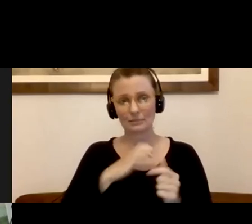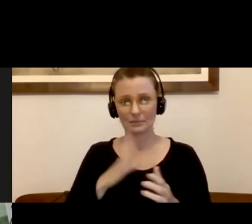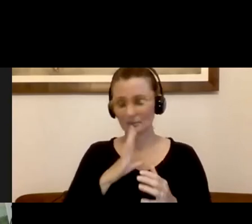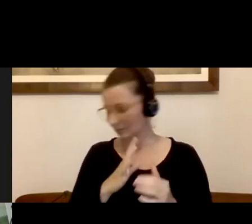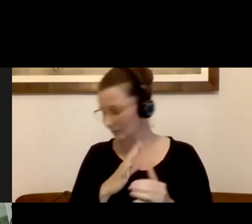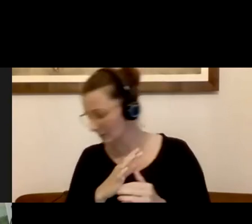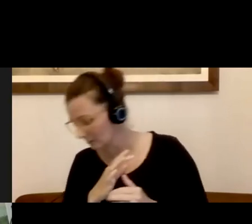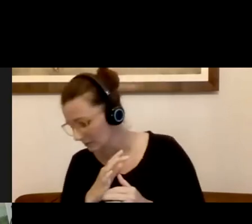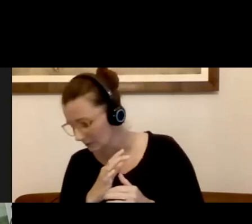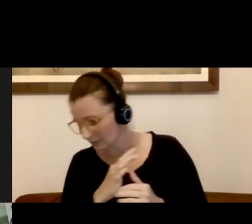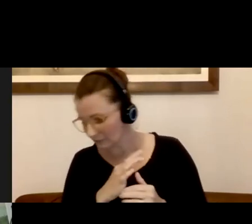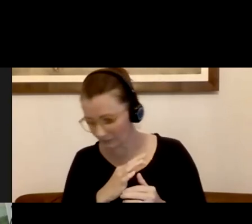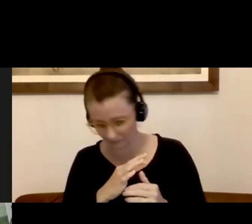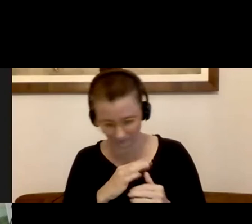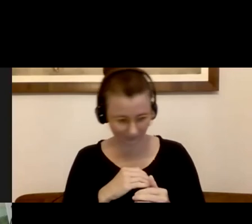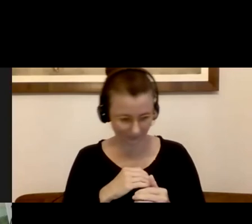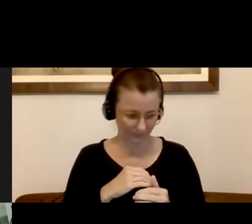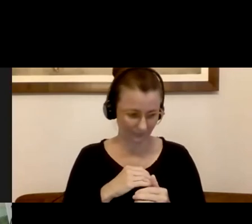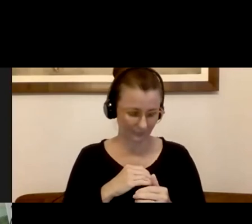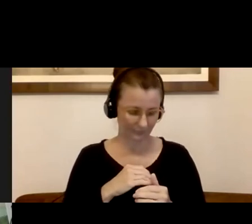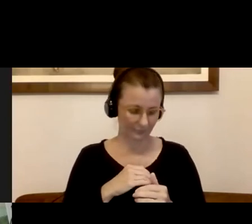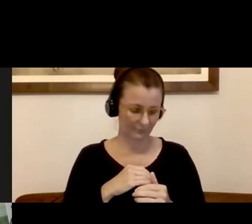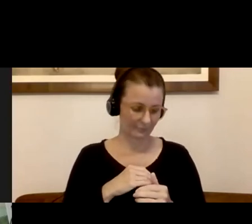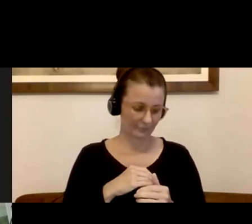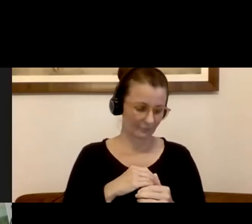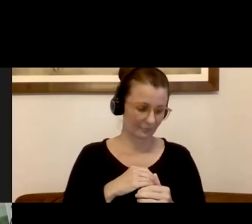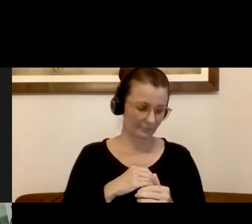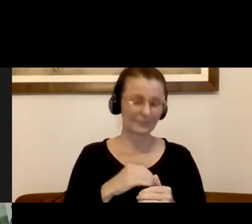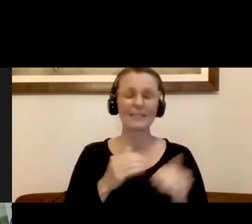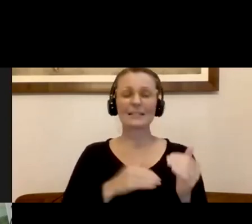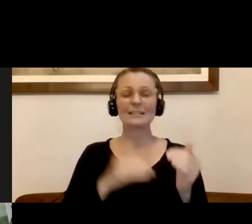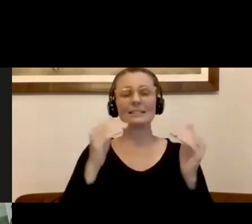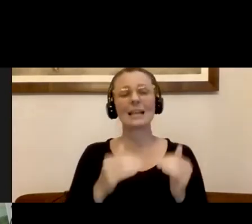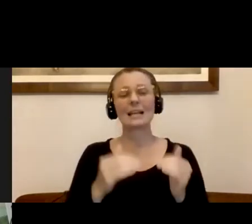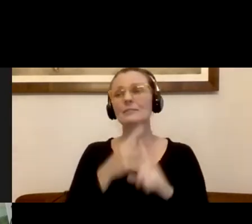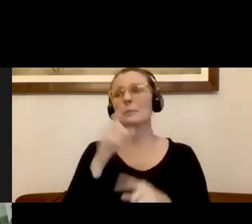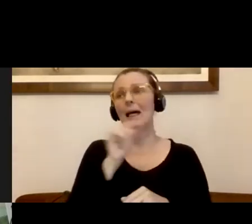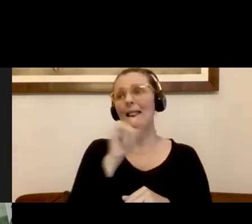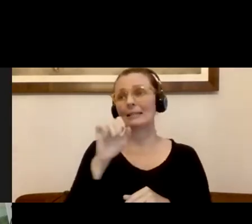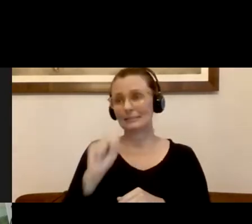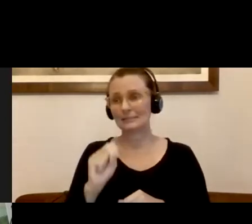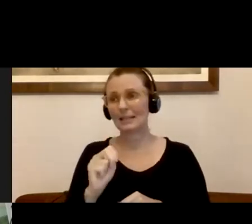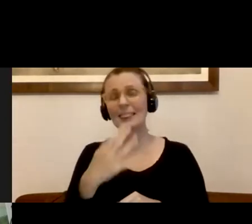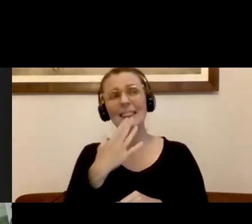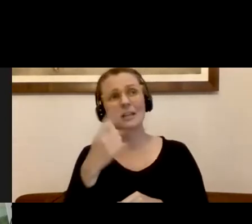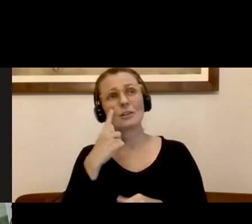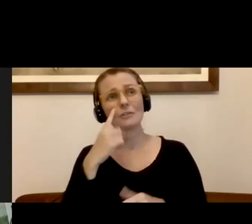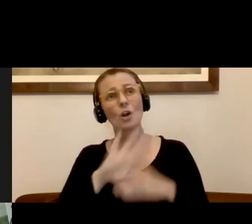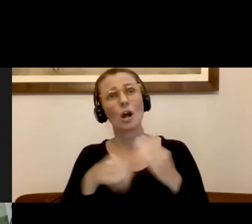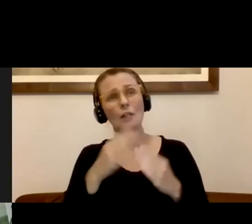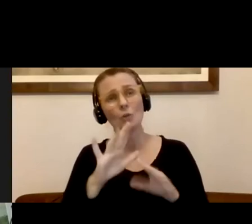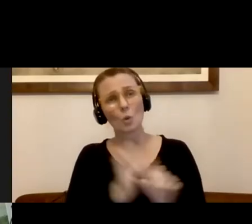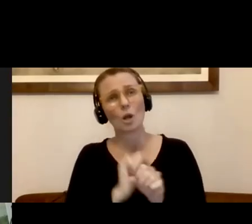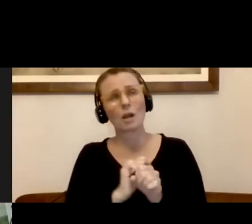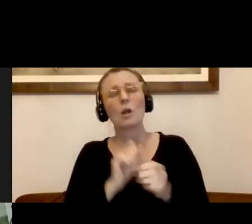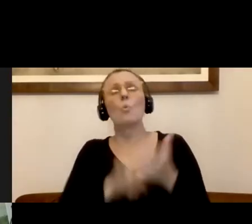one, it came in the Q and A function from Allison. Thank you for all that you're doing. What can we do to help? What do you need from us? Thank you, Allison. That's the